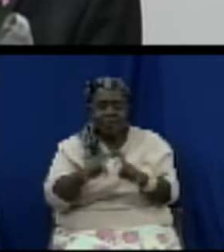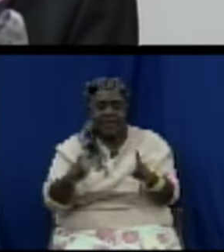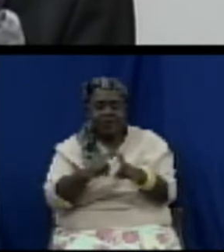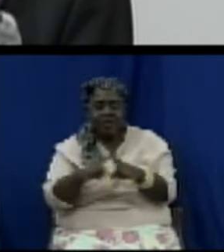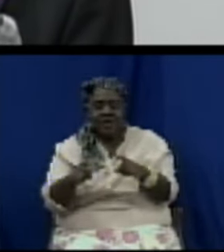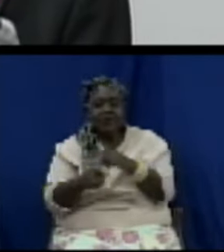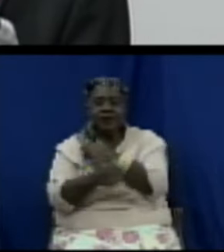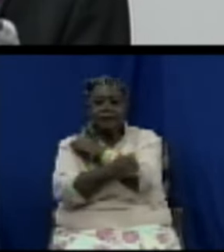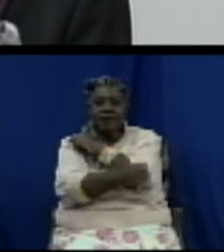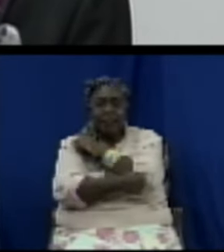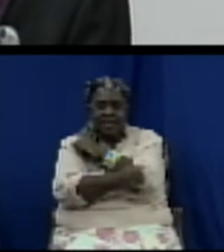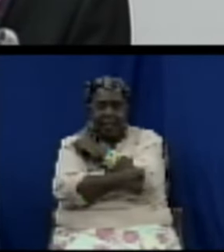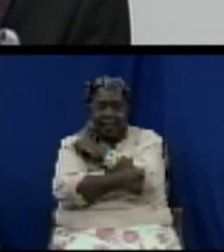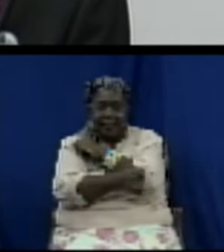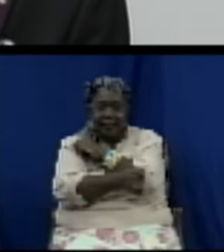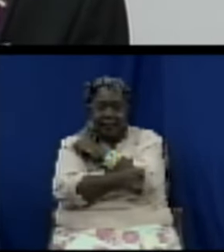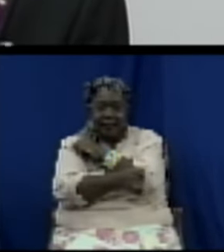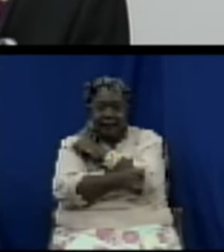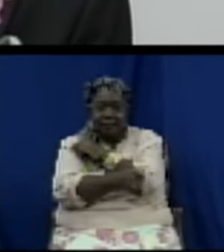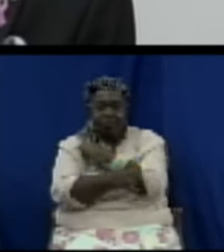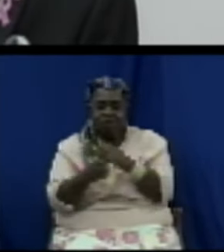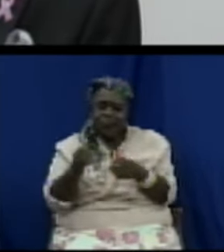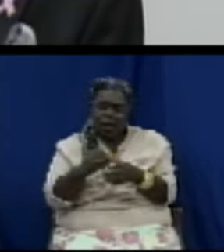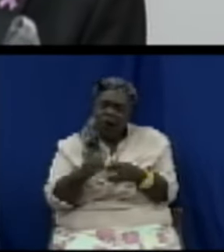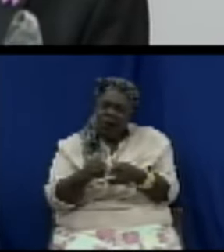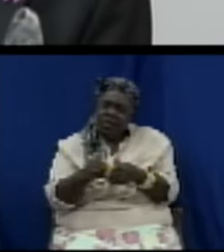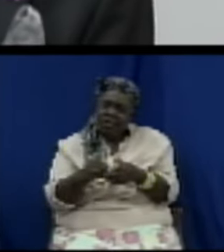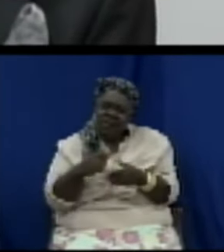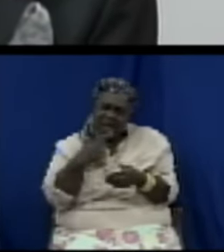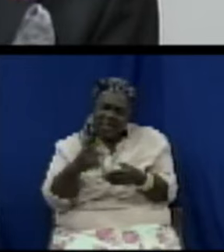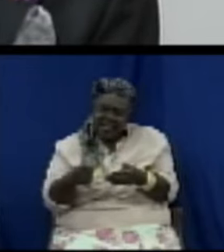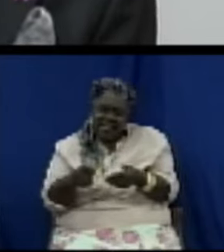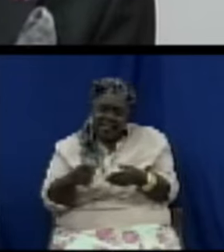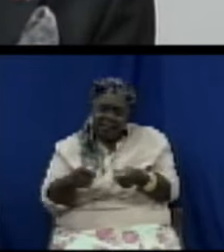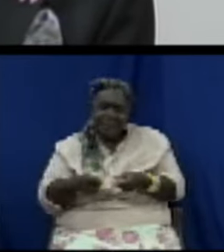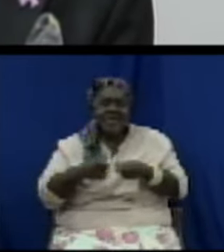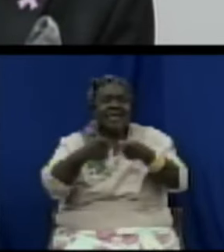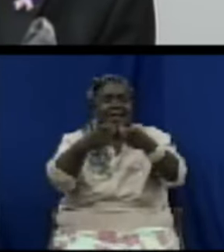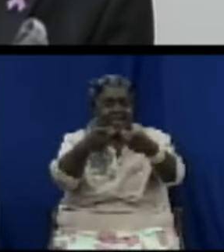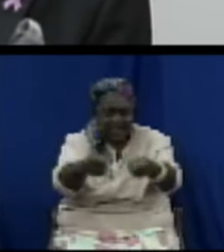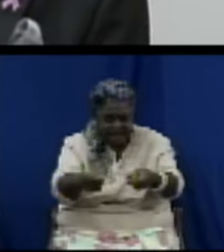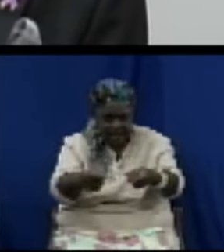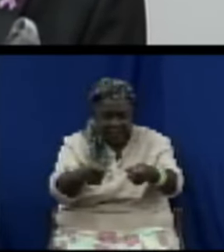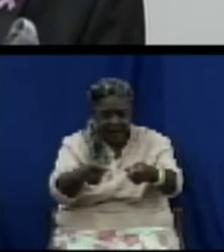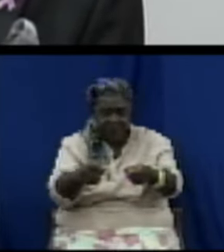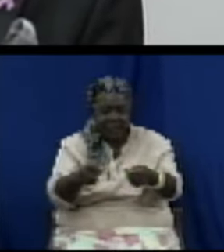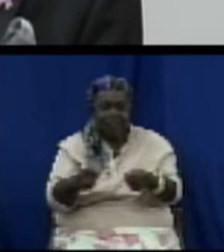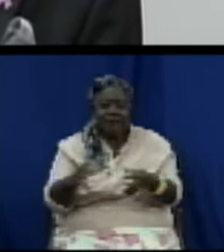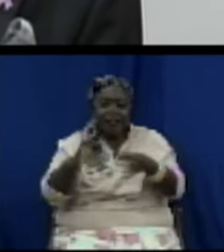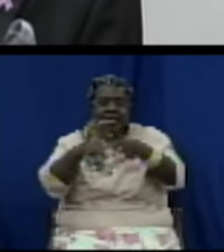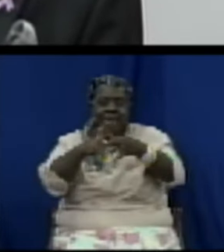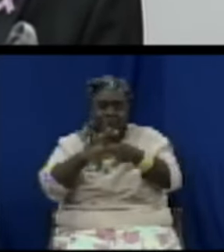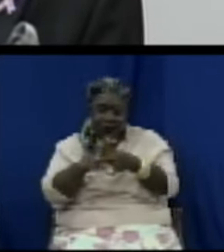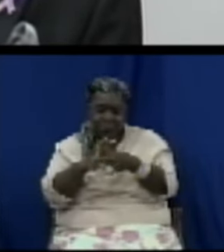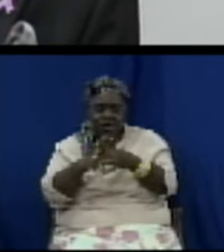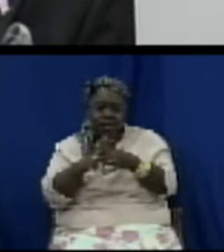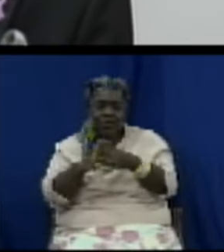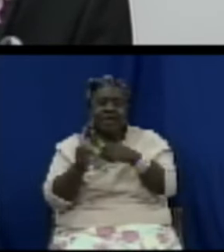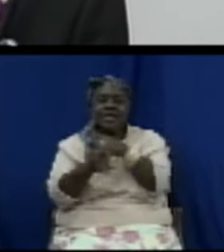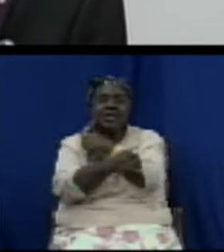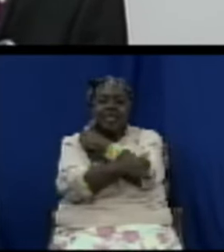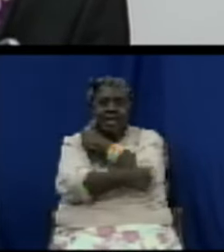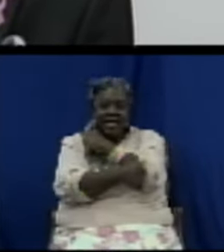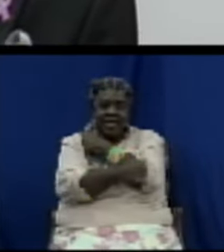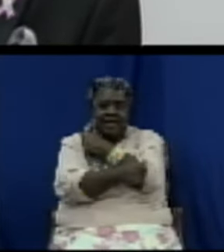or in fact I said it provides that member states shall act in a